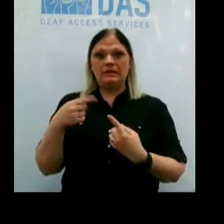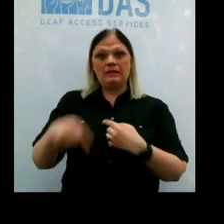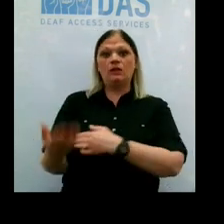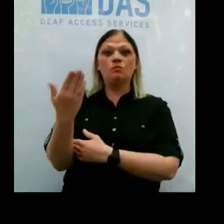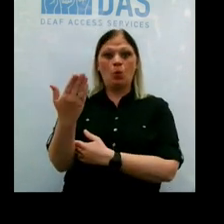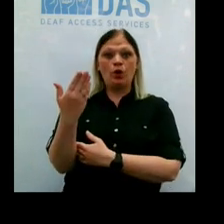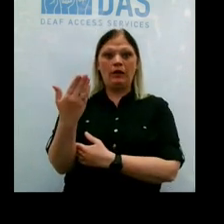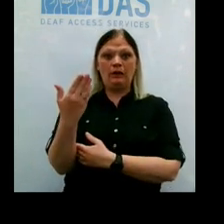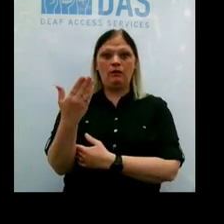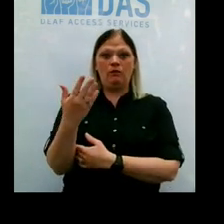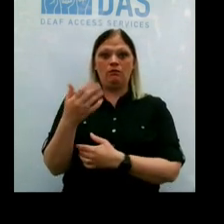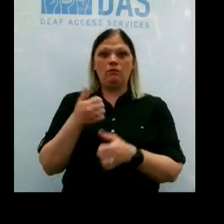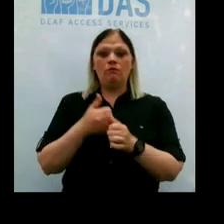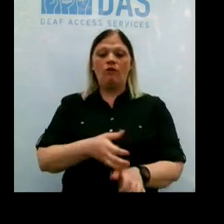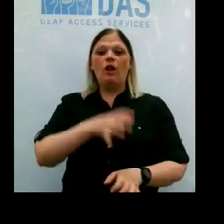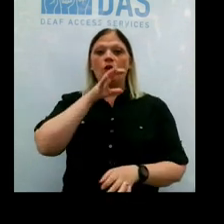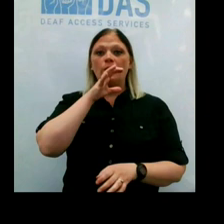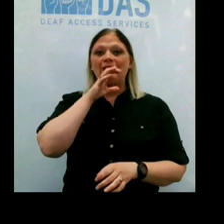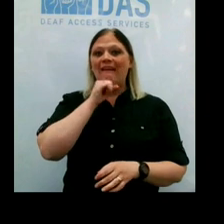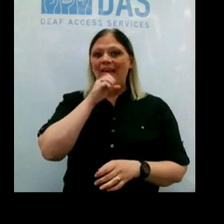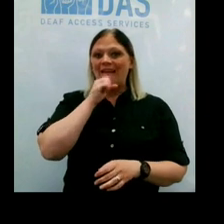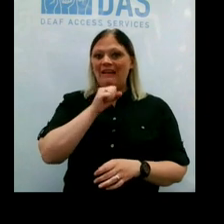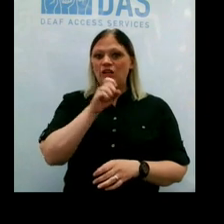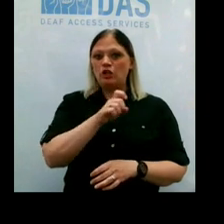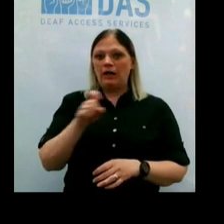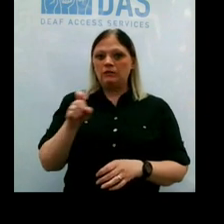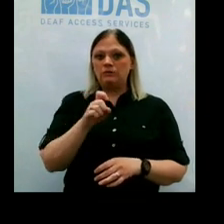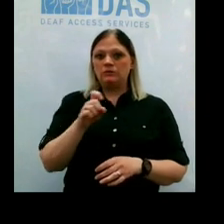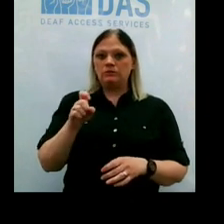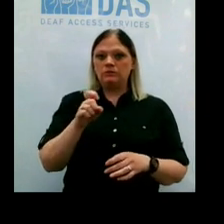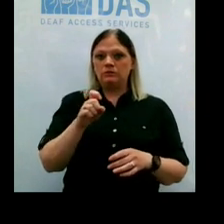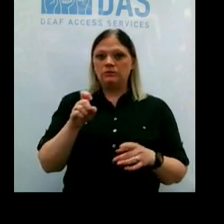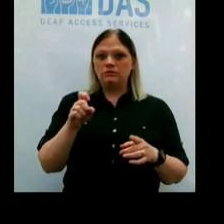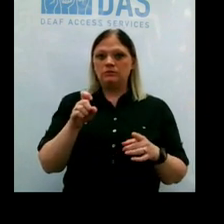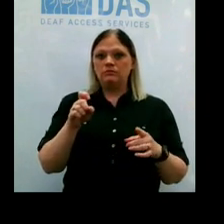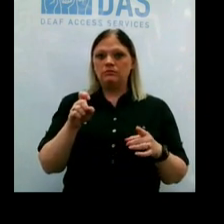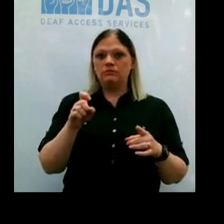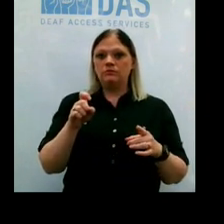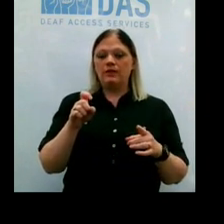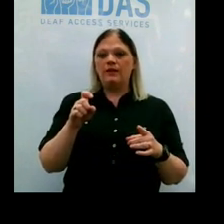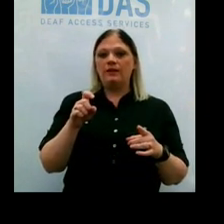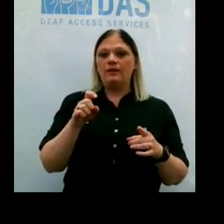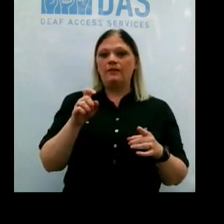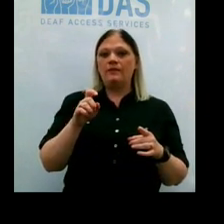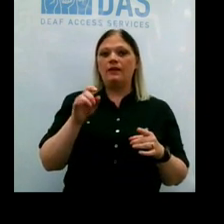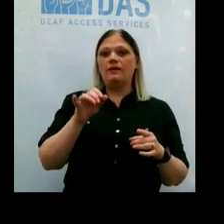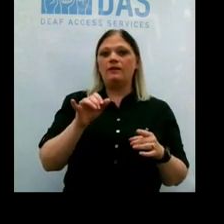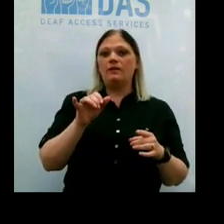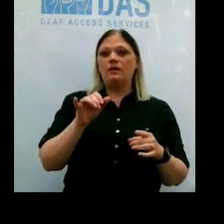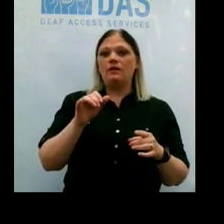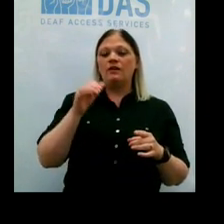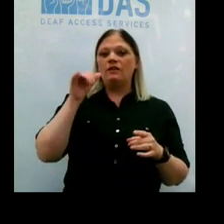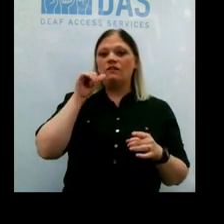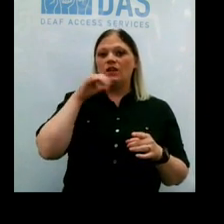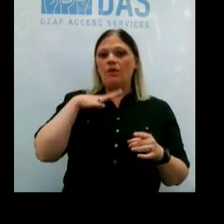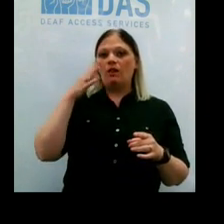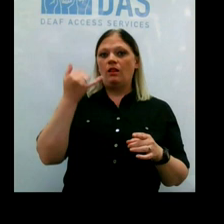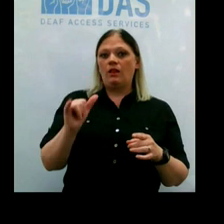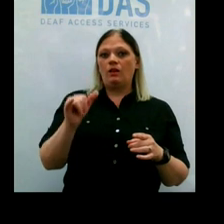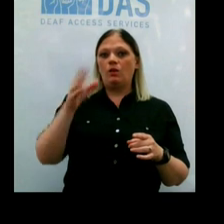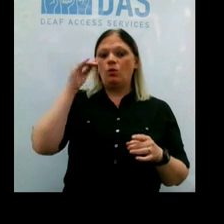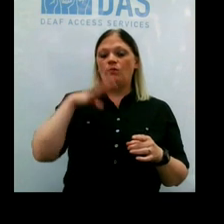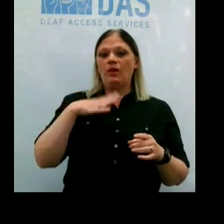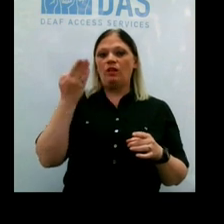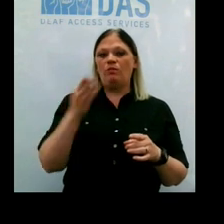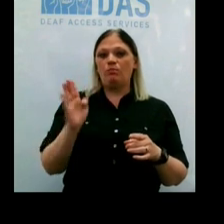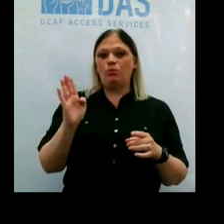by age on the excesses and by gender, where females are in yellow and males are in blue. So you can see that